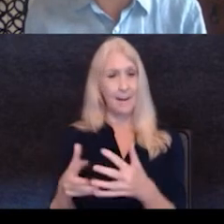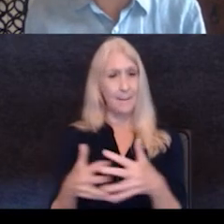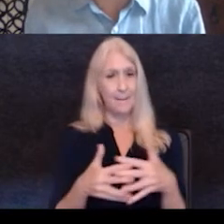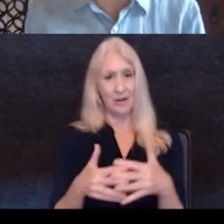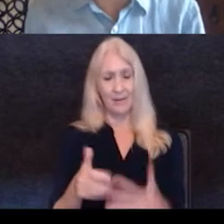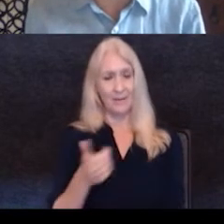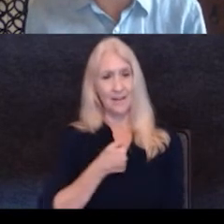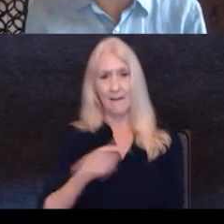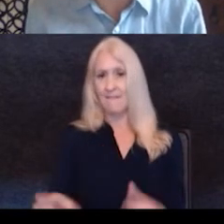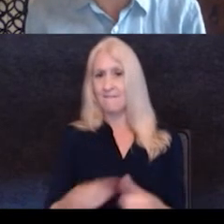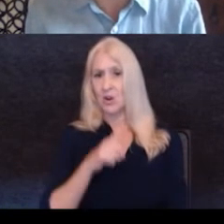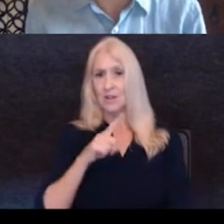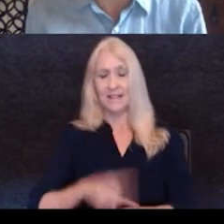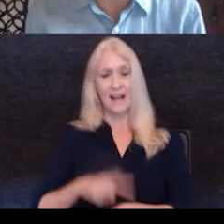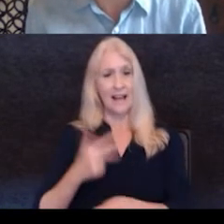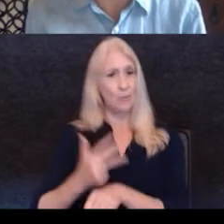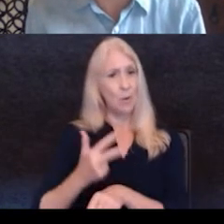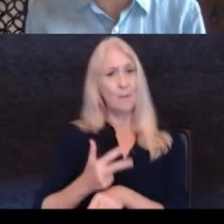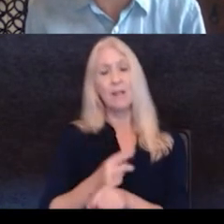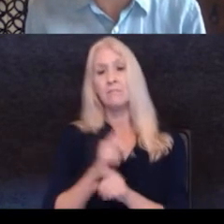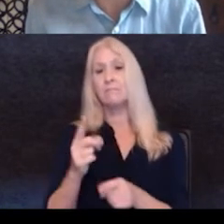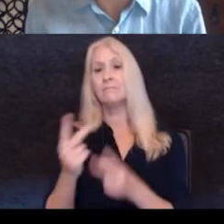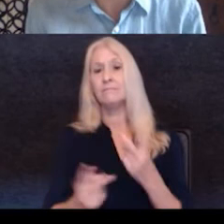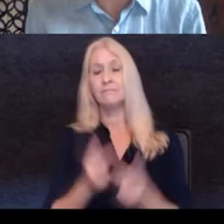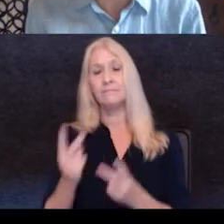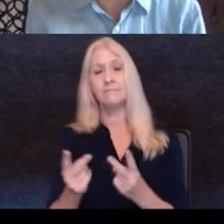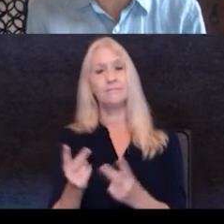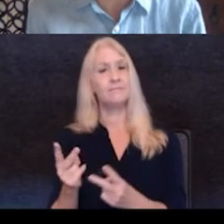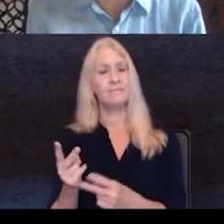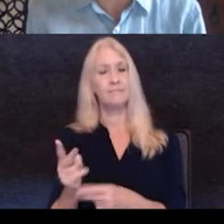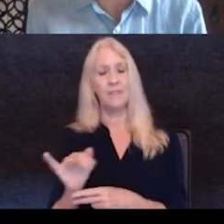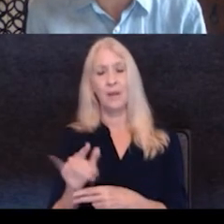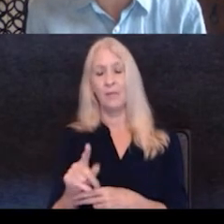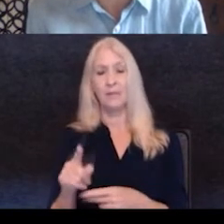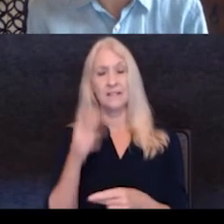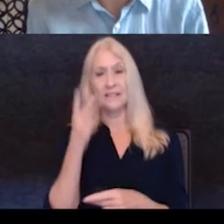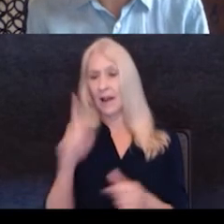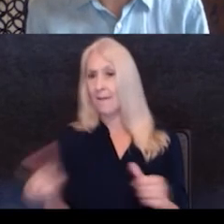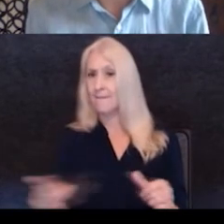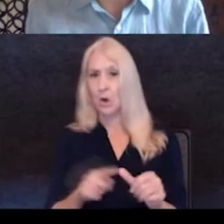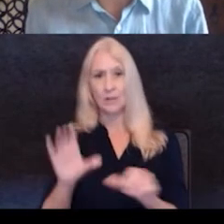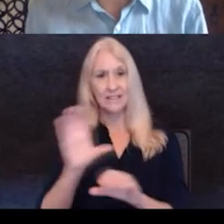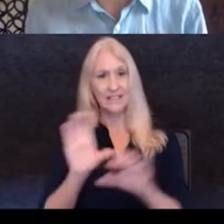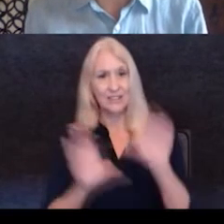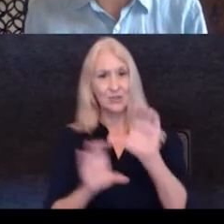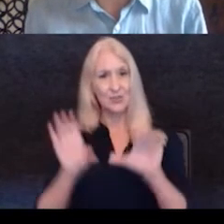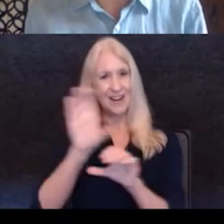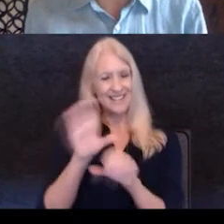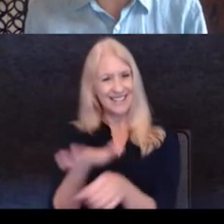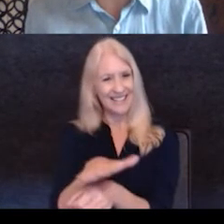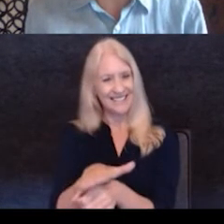first visit to Guatemala was also seeing, um, you know, our first construction site. And, um,